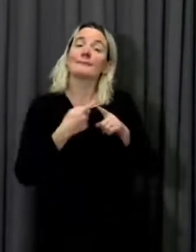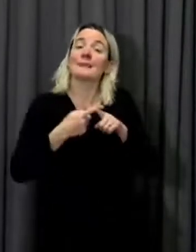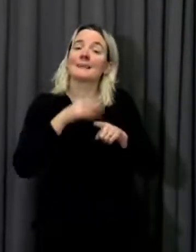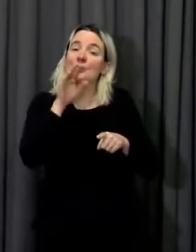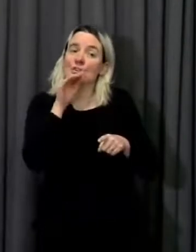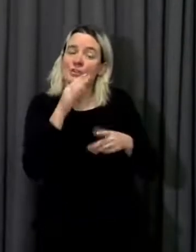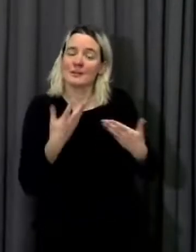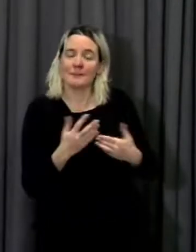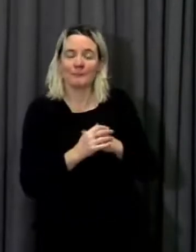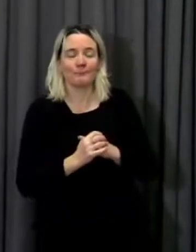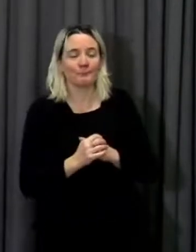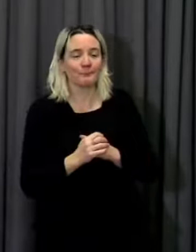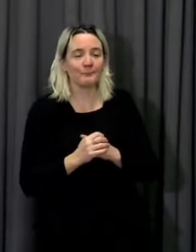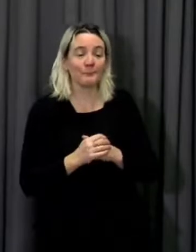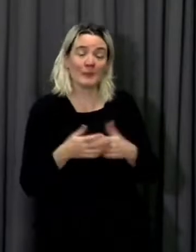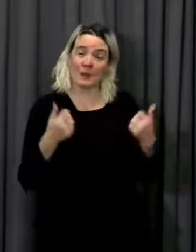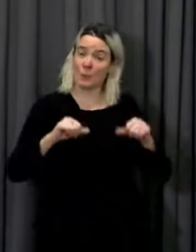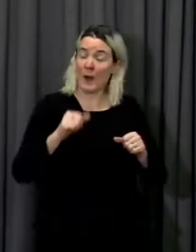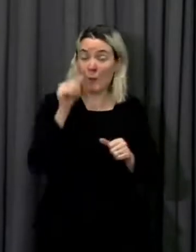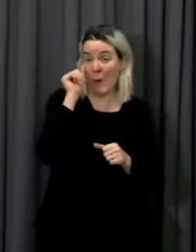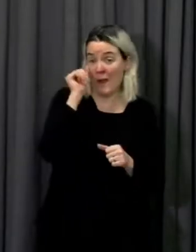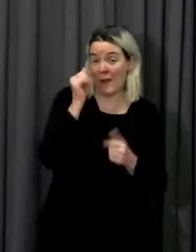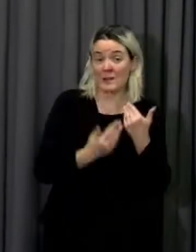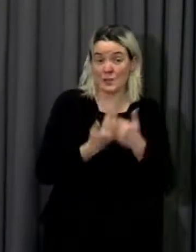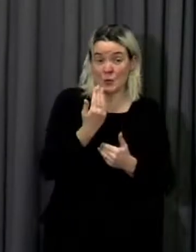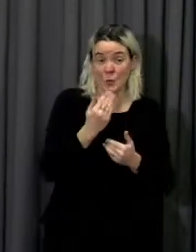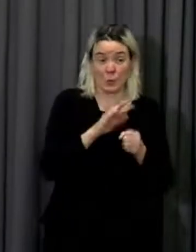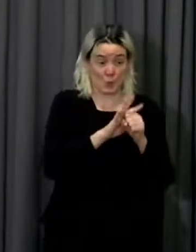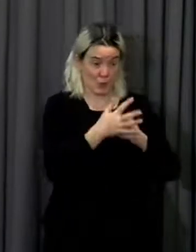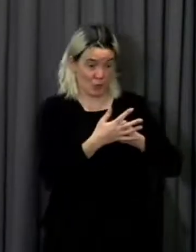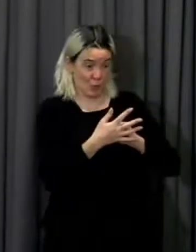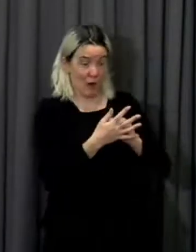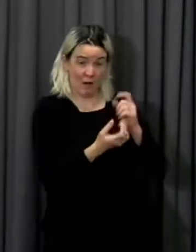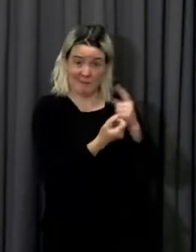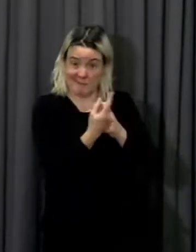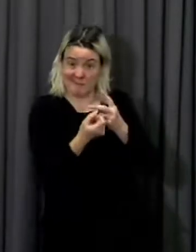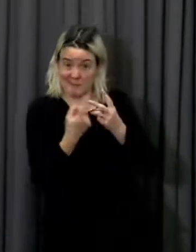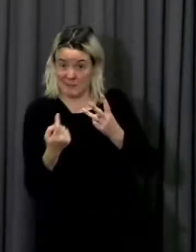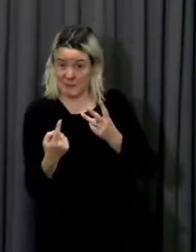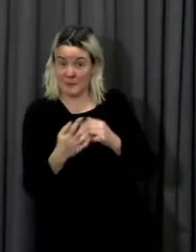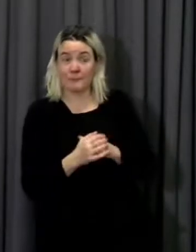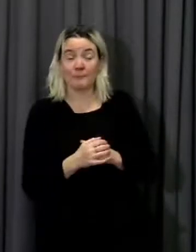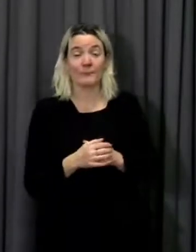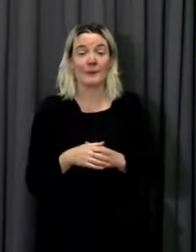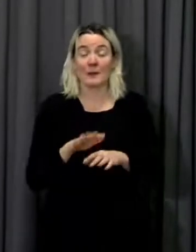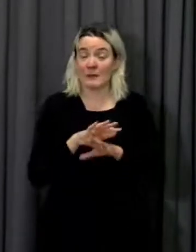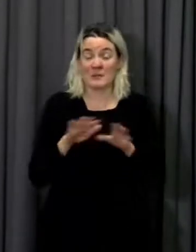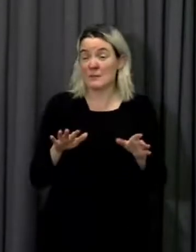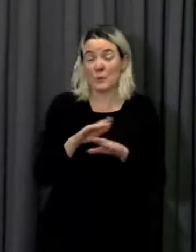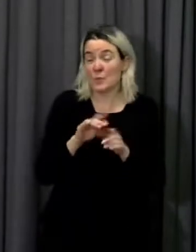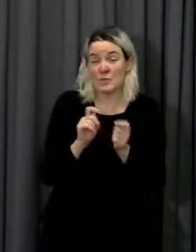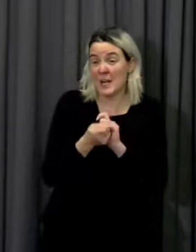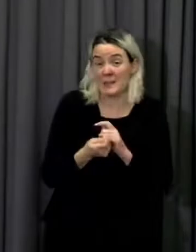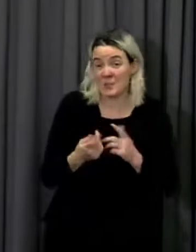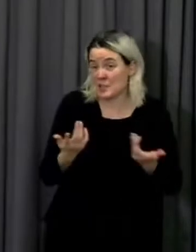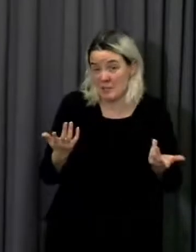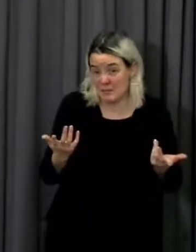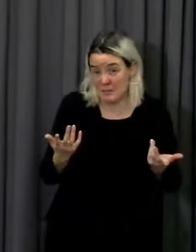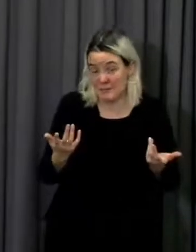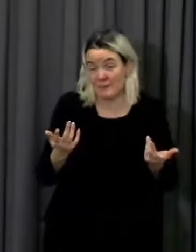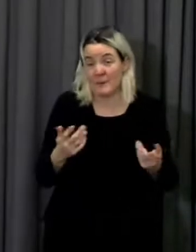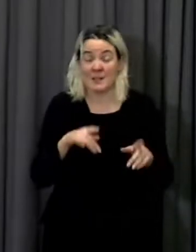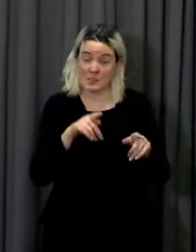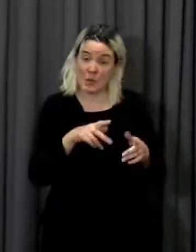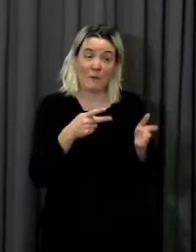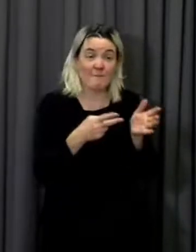variants. This is not going to be something that is going to change very soon. The fact is that the virus will